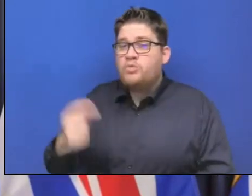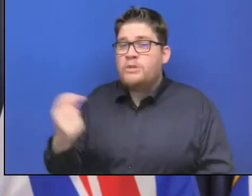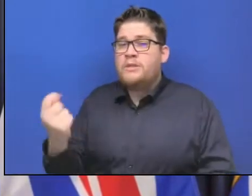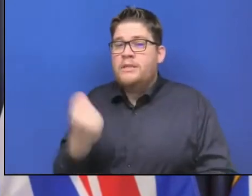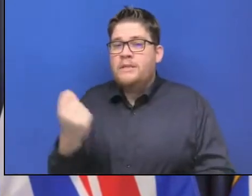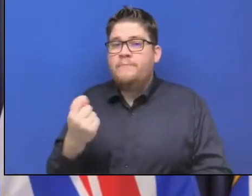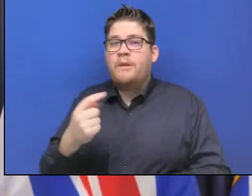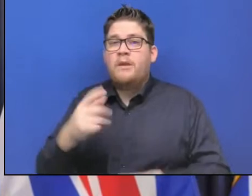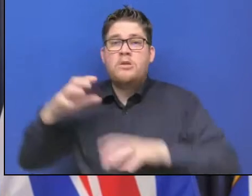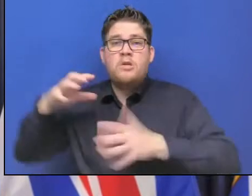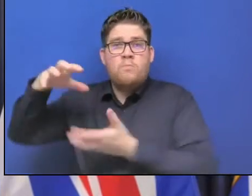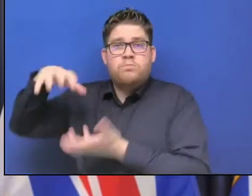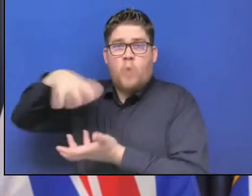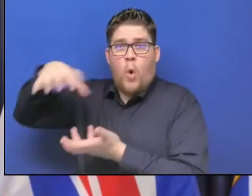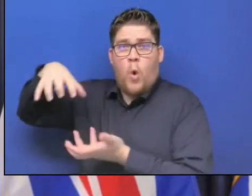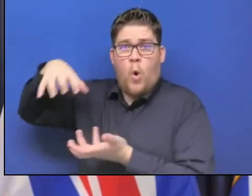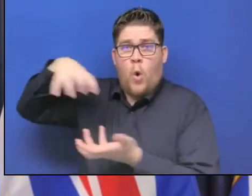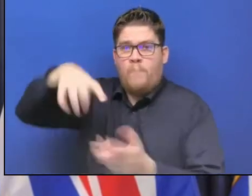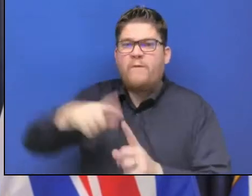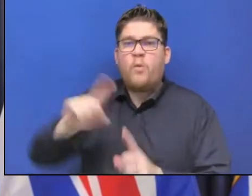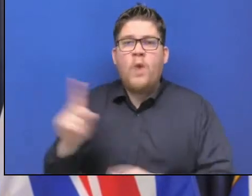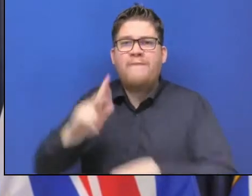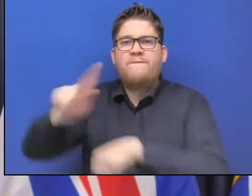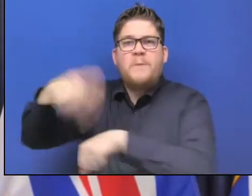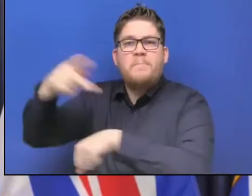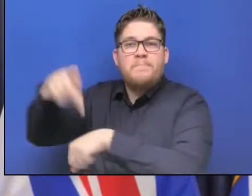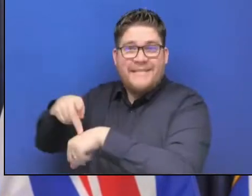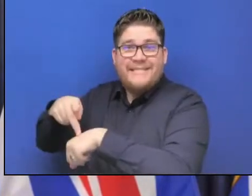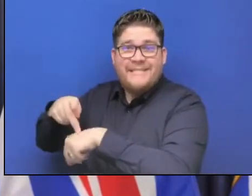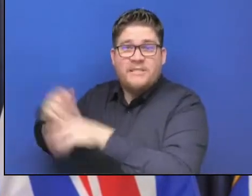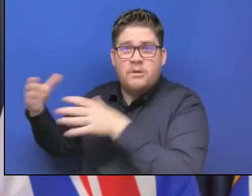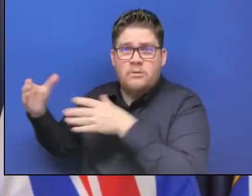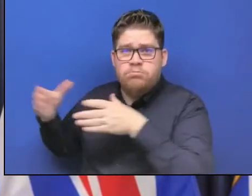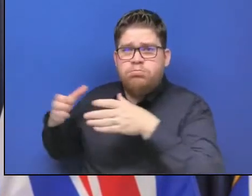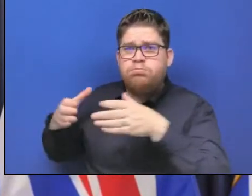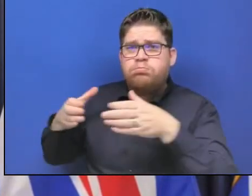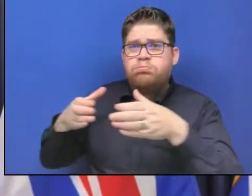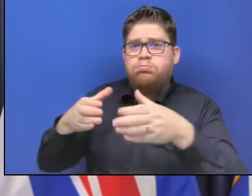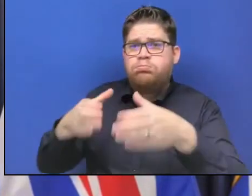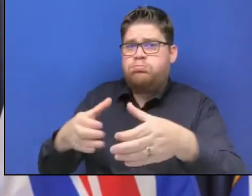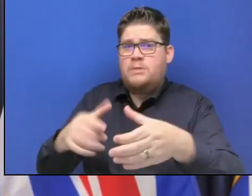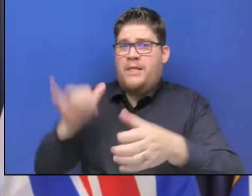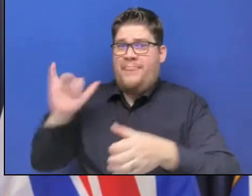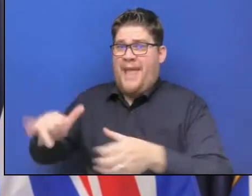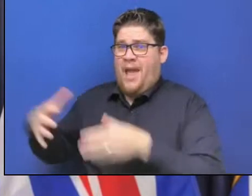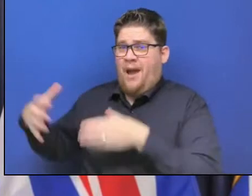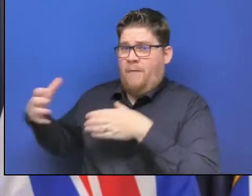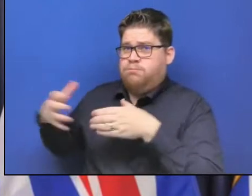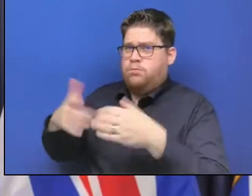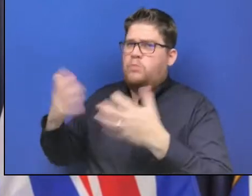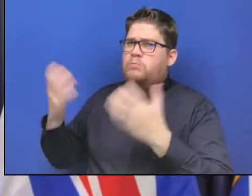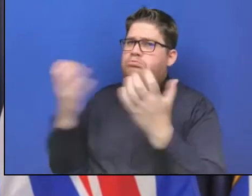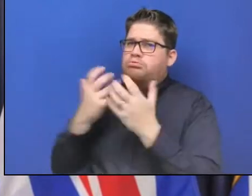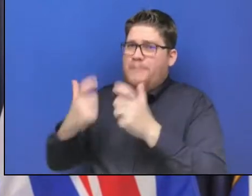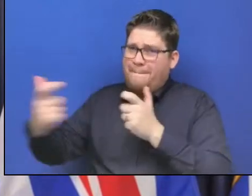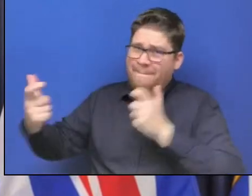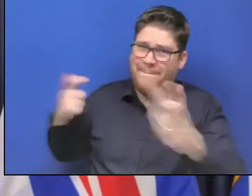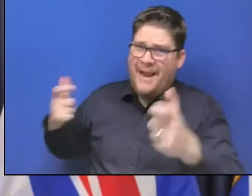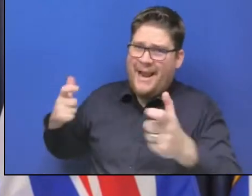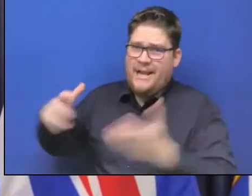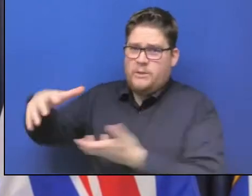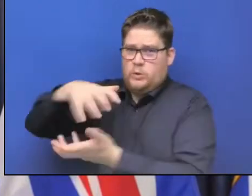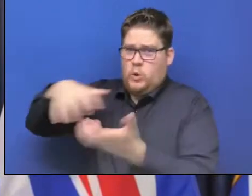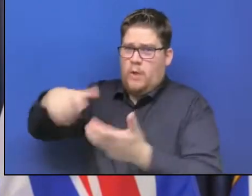but it is also the most significant of the three events, the three pulses of three events that we're facing right now that we are particularly